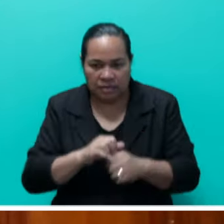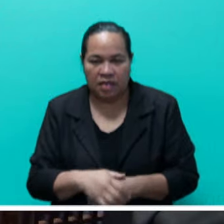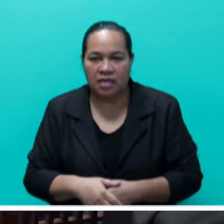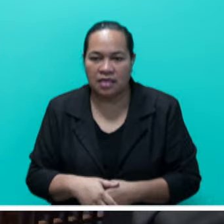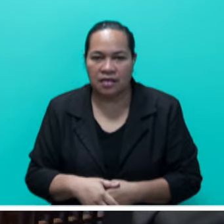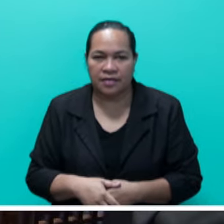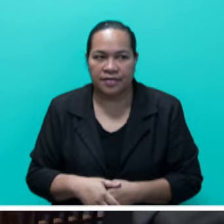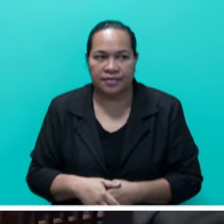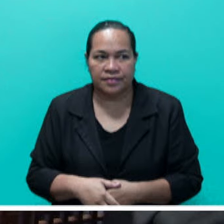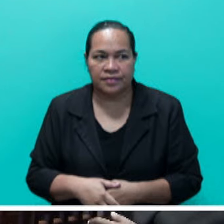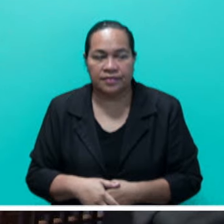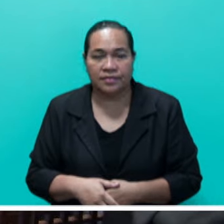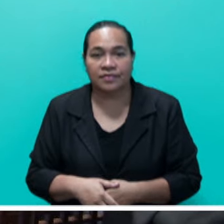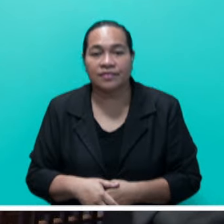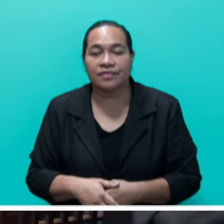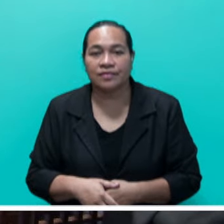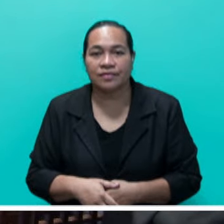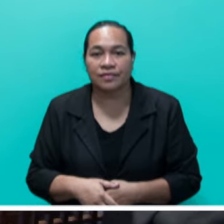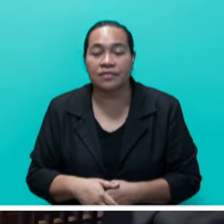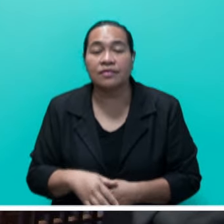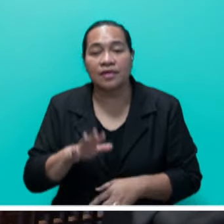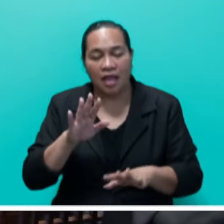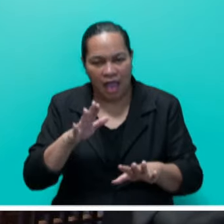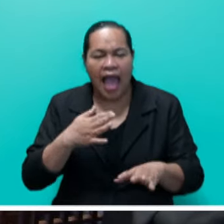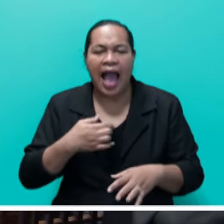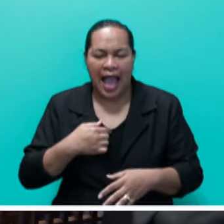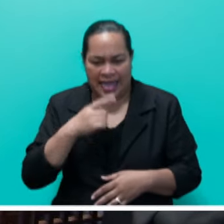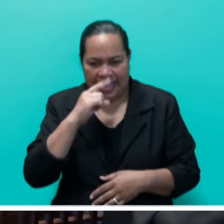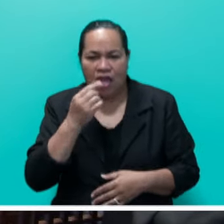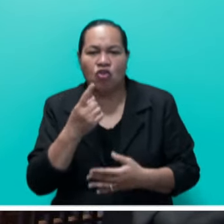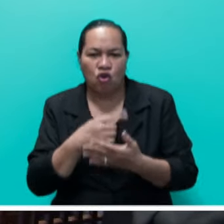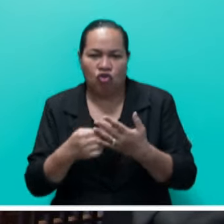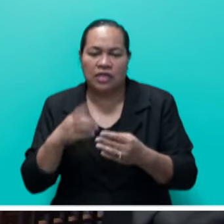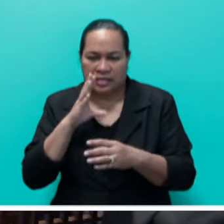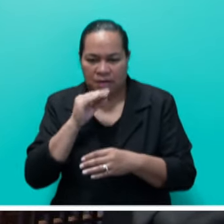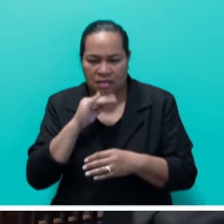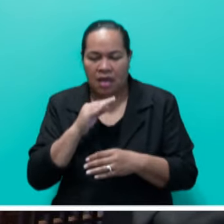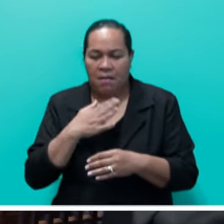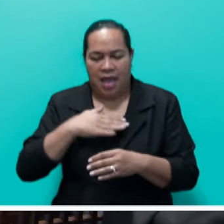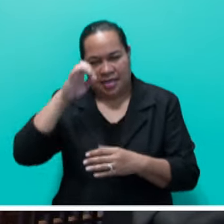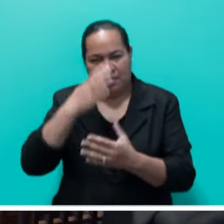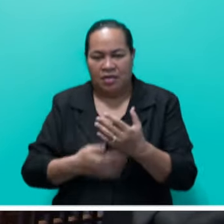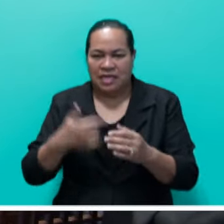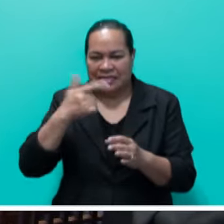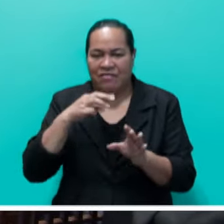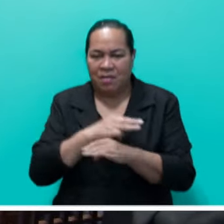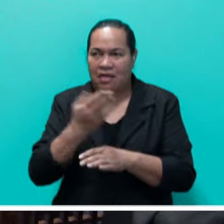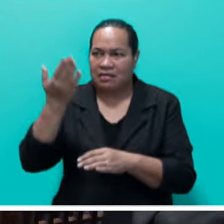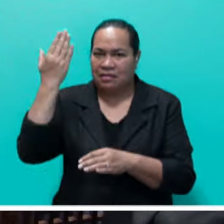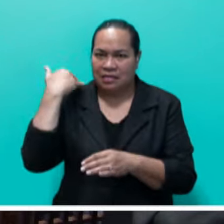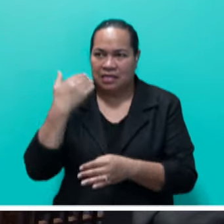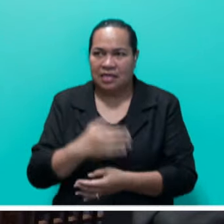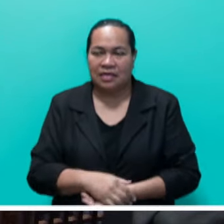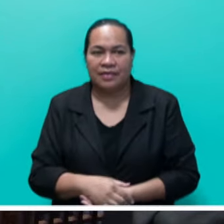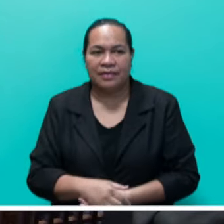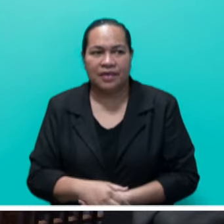Yes, Honorable. Thank you, Mr. Speaker. I can only speak of my experience in the past 17 months. It's only been with